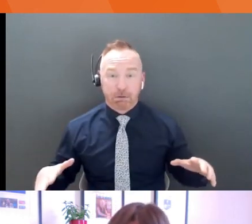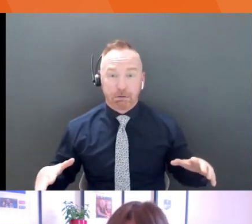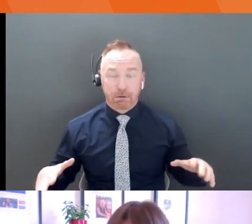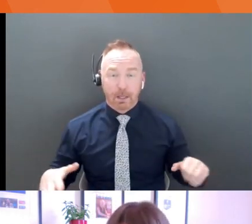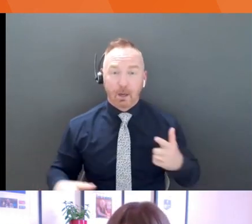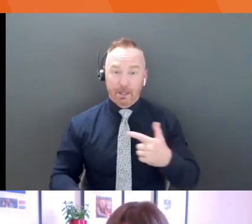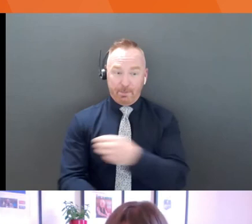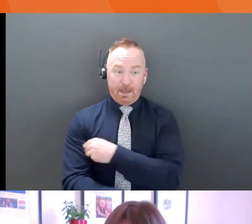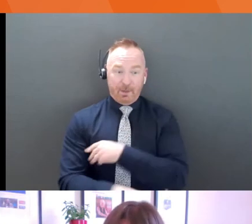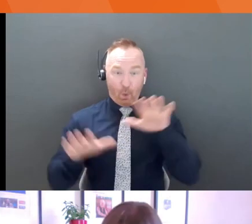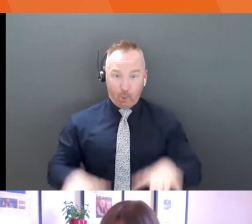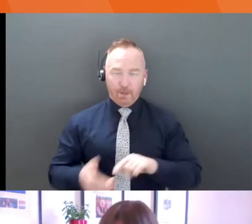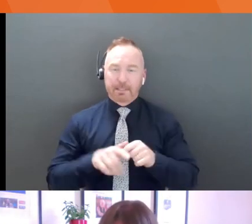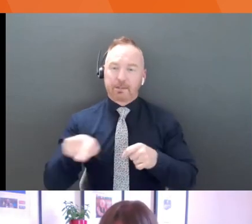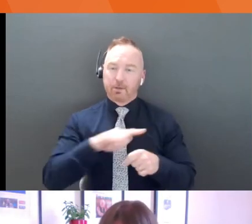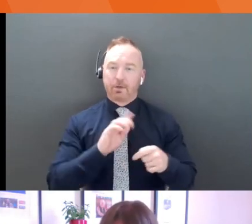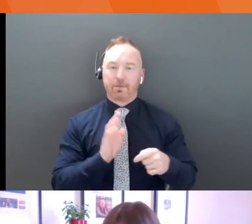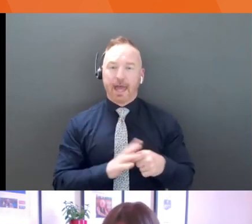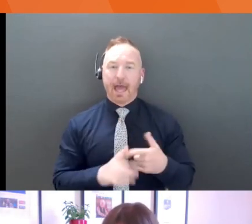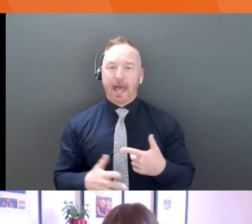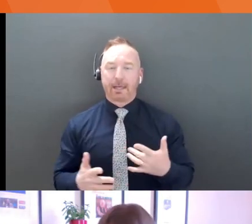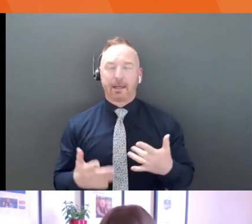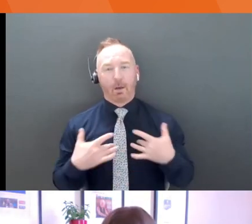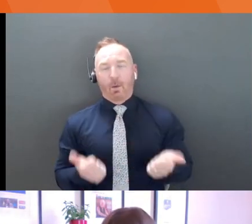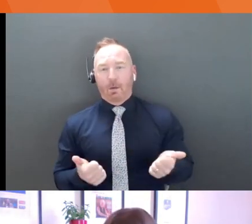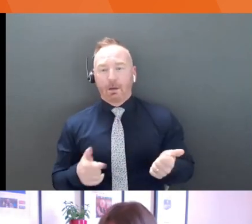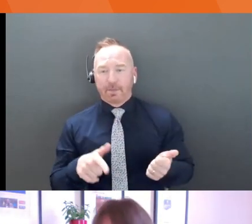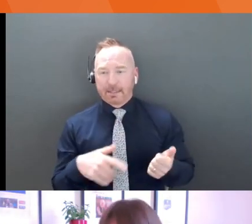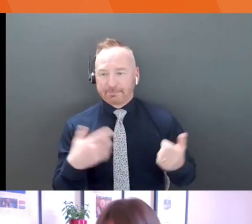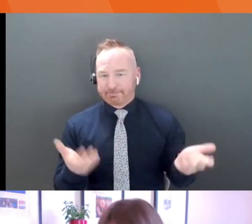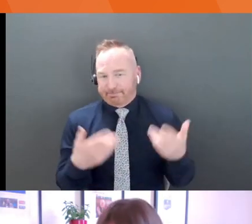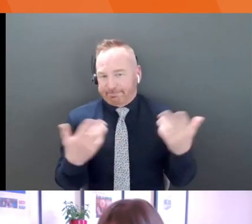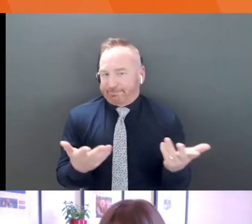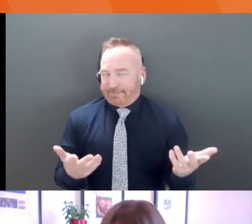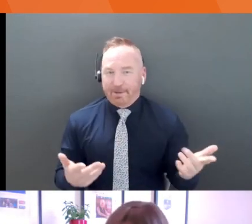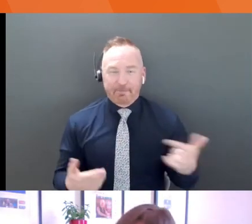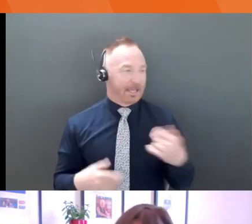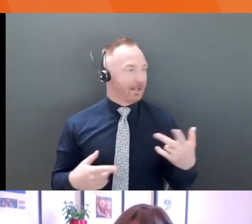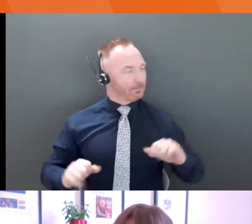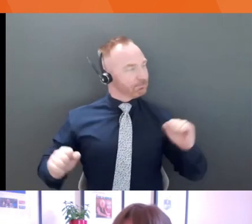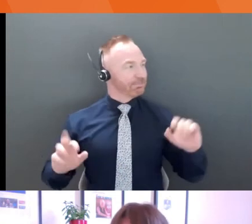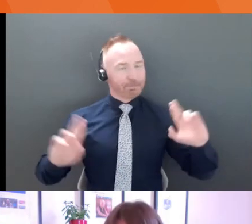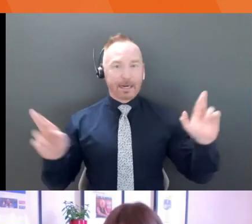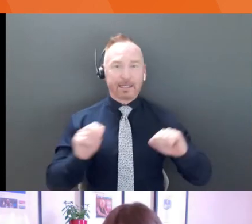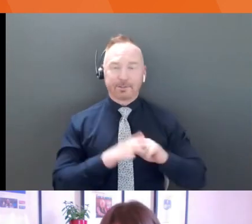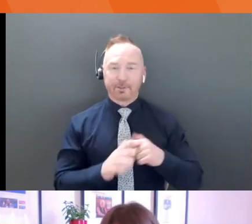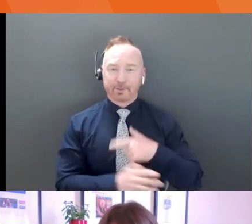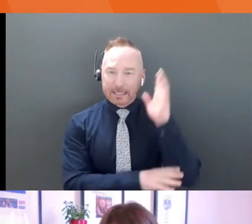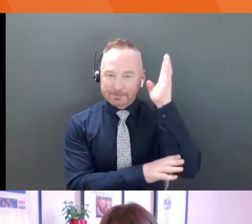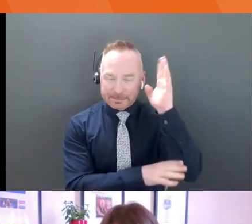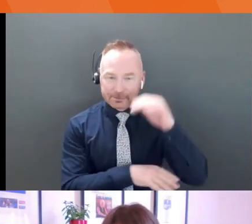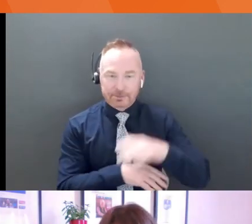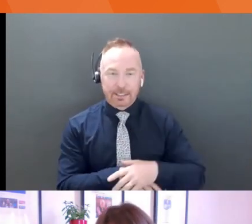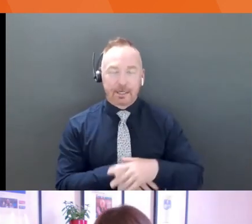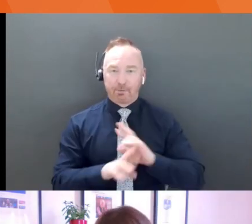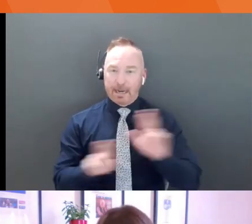So it's a great way to get, give you that like little, uh, I guess a little spring of your step right before you start your pitch, 10 deep